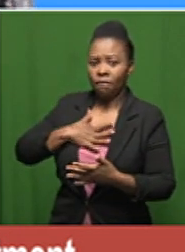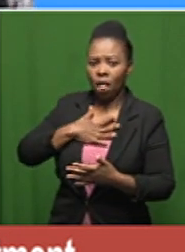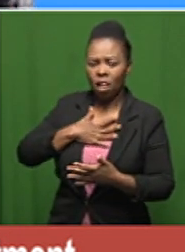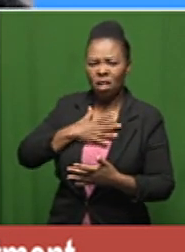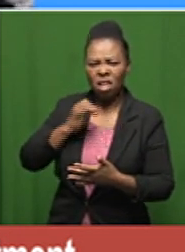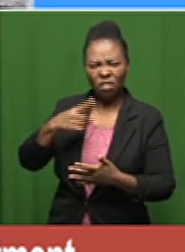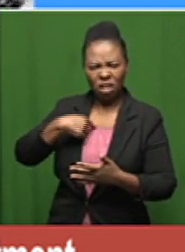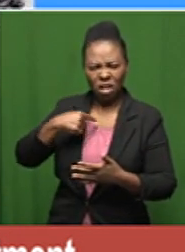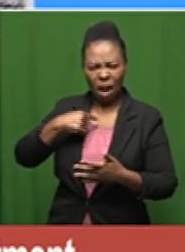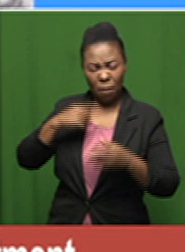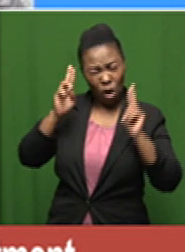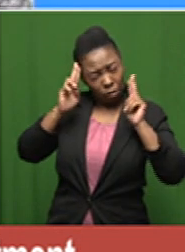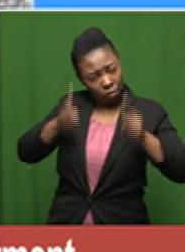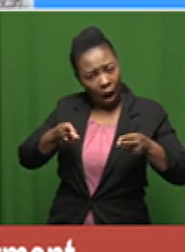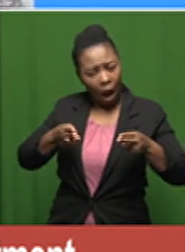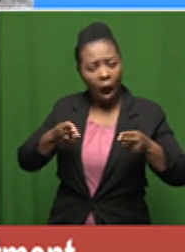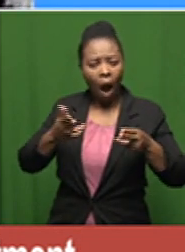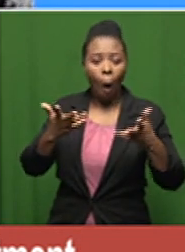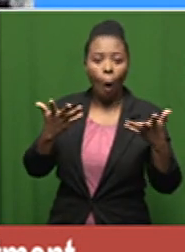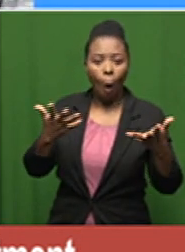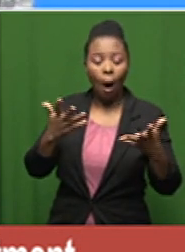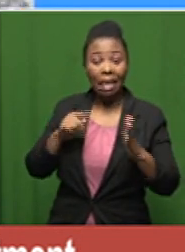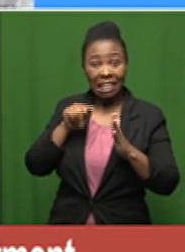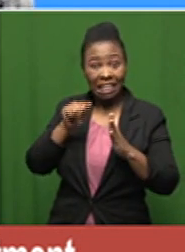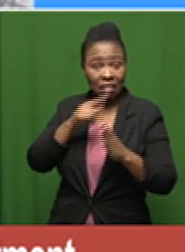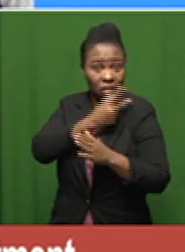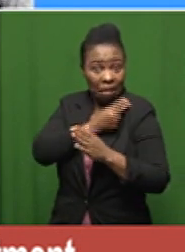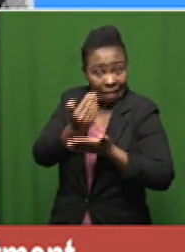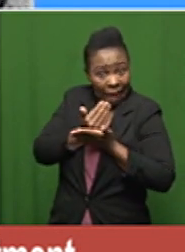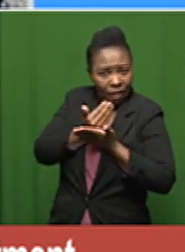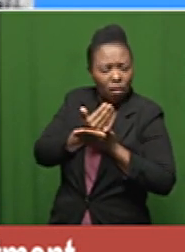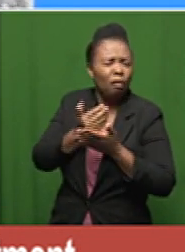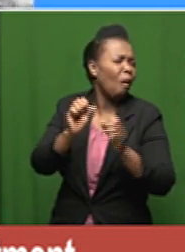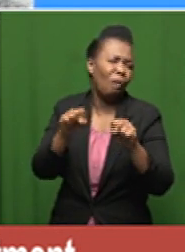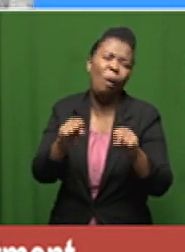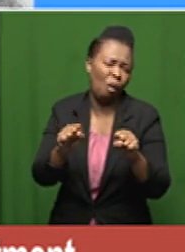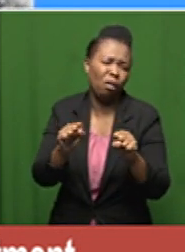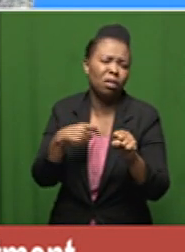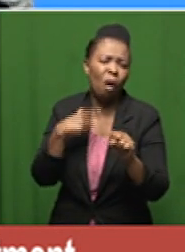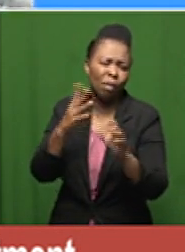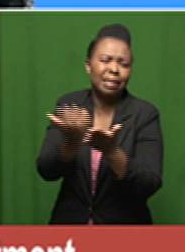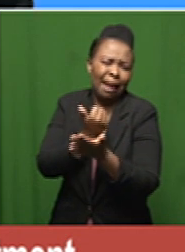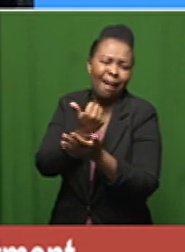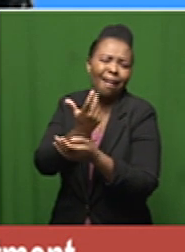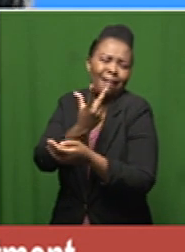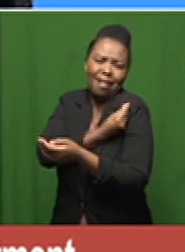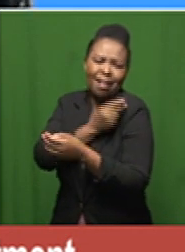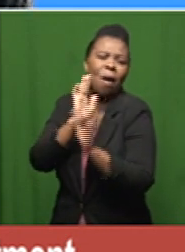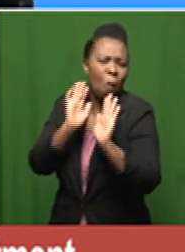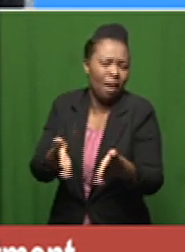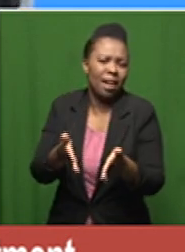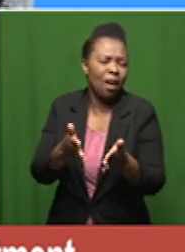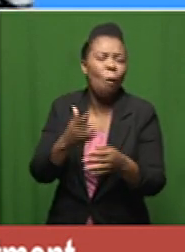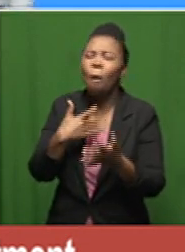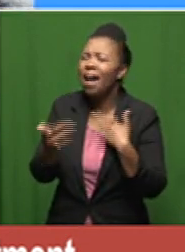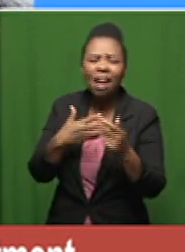die and this is something that is going to save me yes i will take it i will take whatever i need